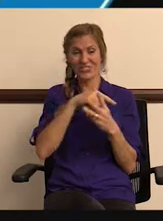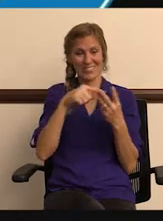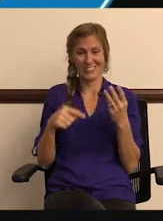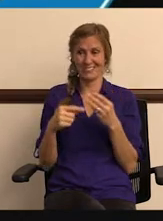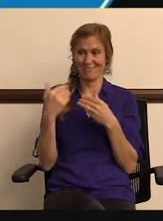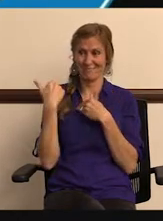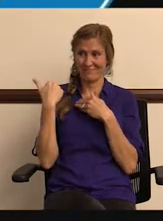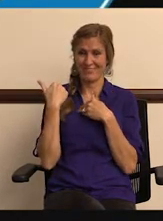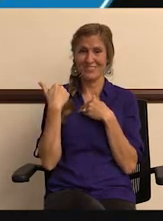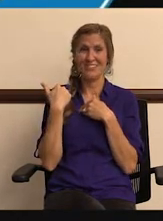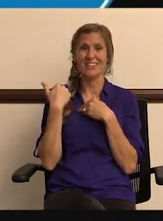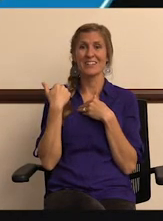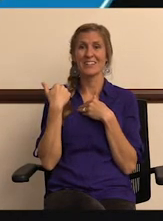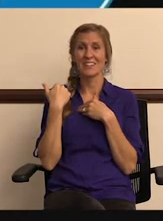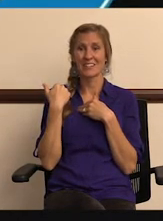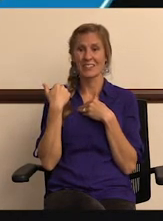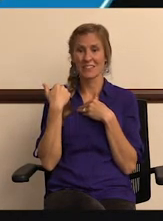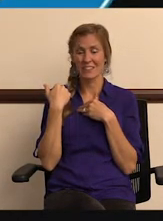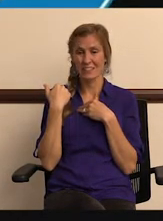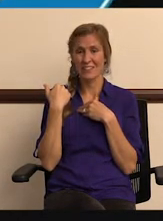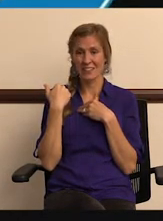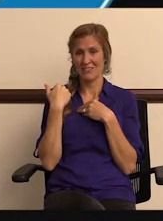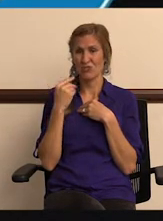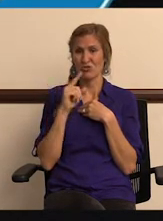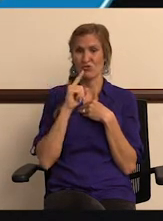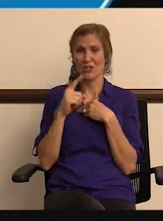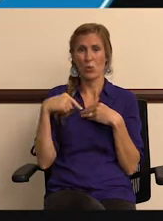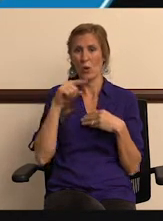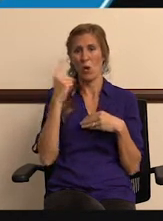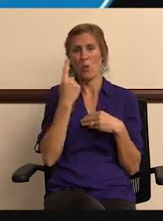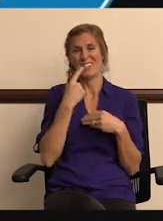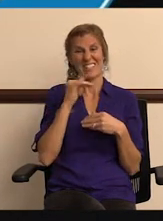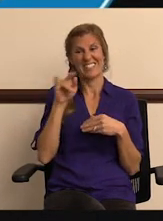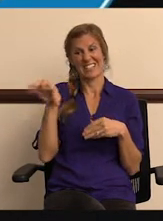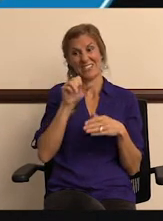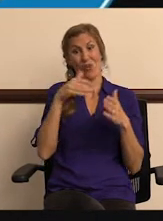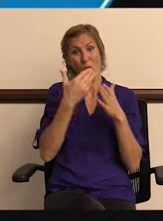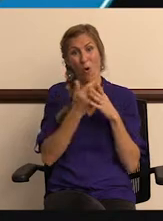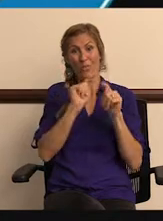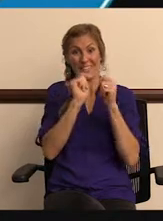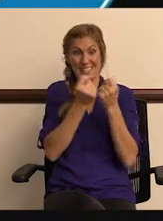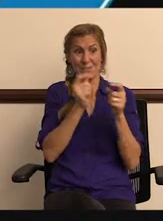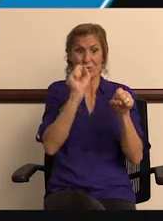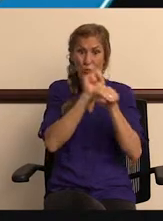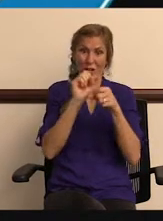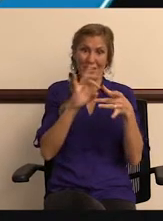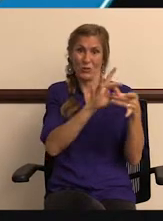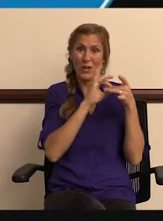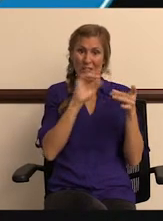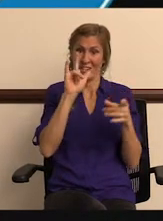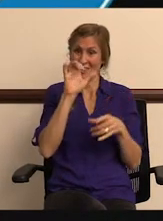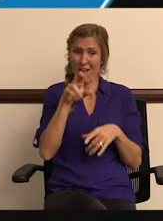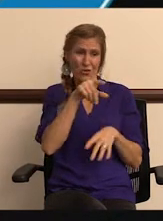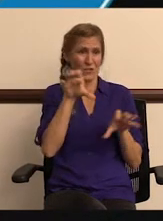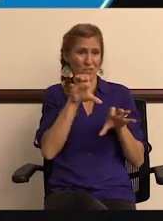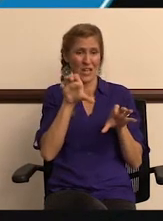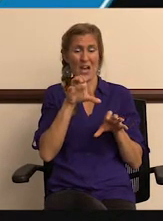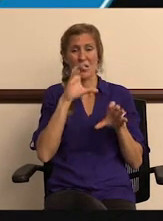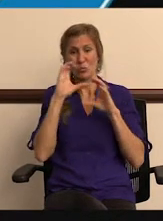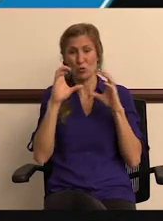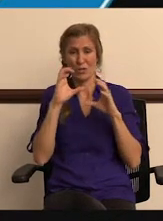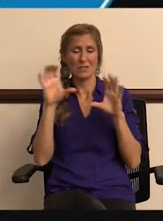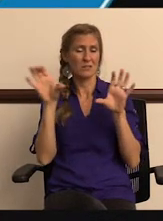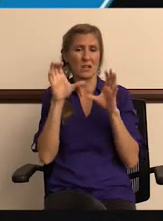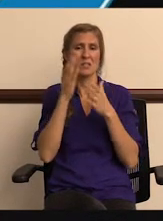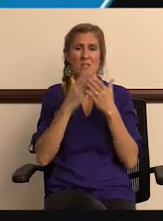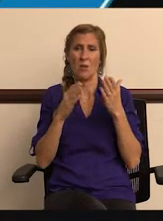Angie. And it takes, we always say it takes all the teams working together. And Tyler,